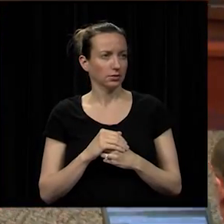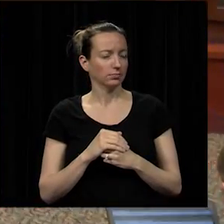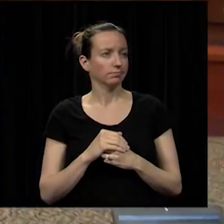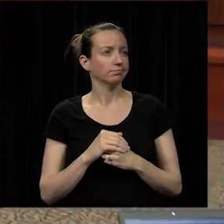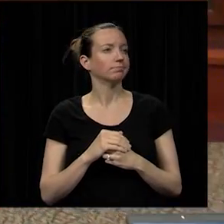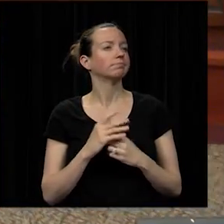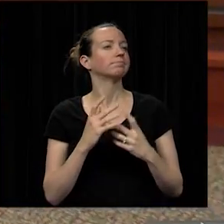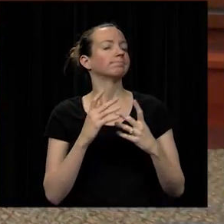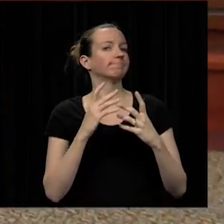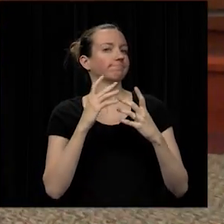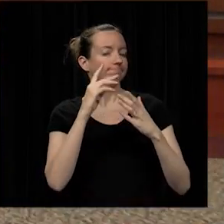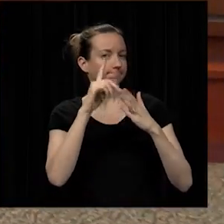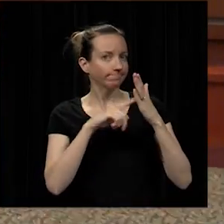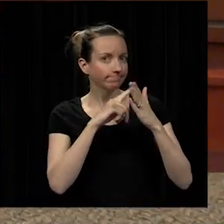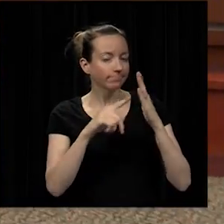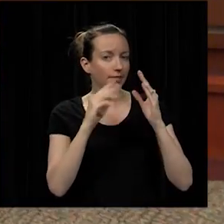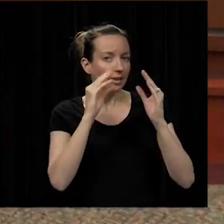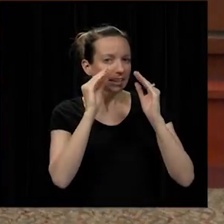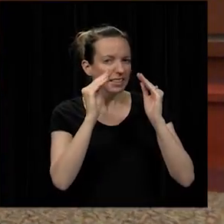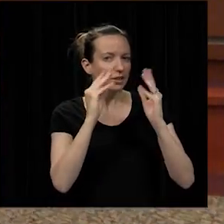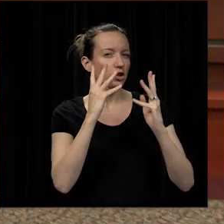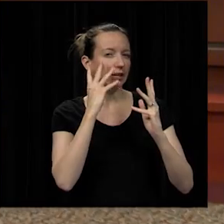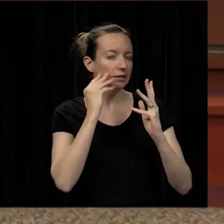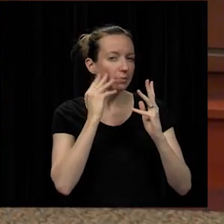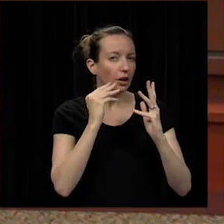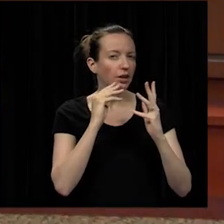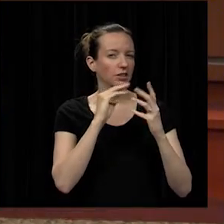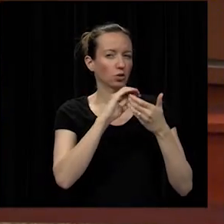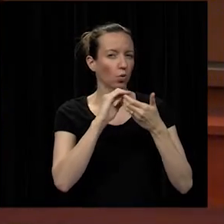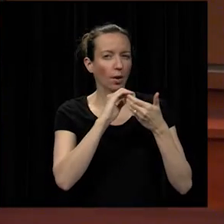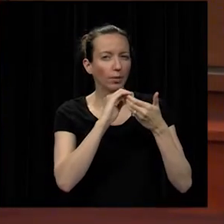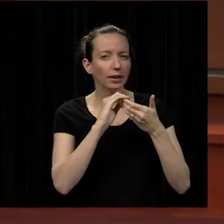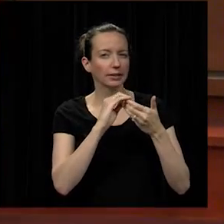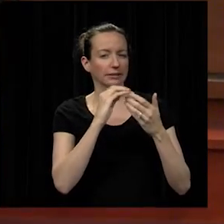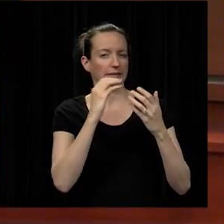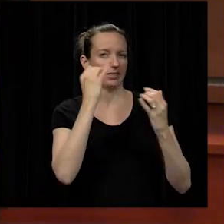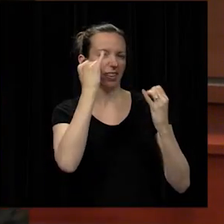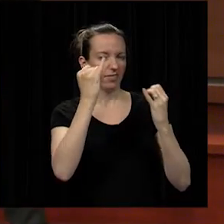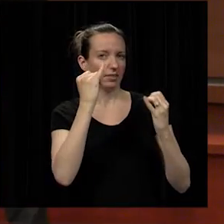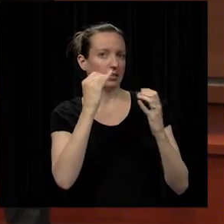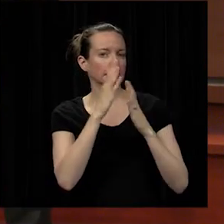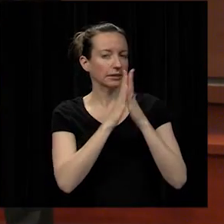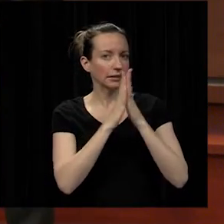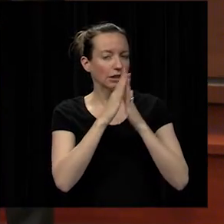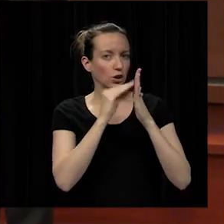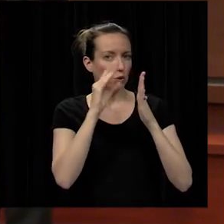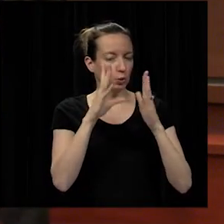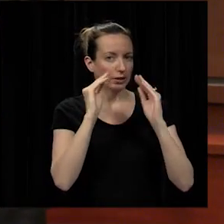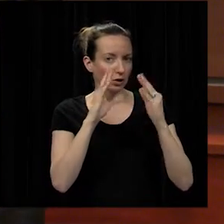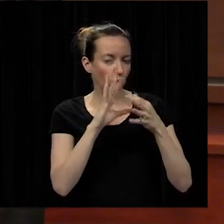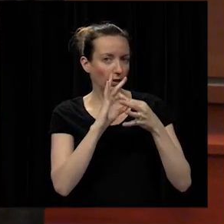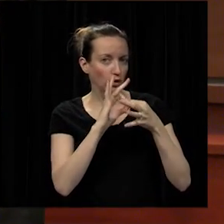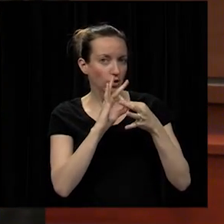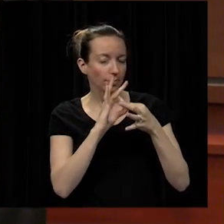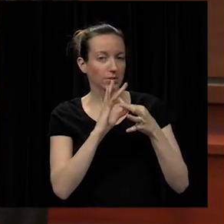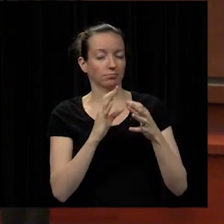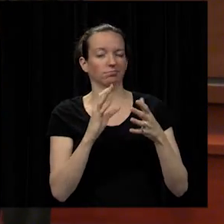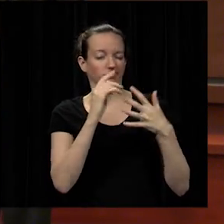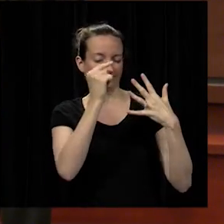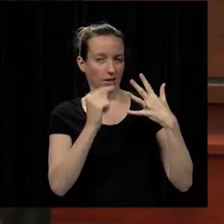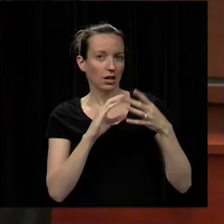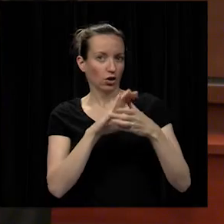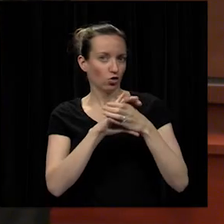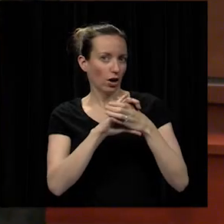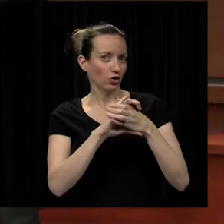teaching ability and experience cooperativeness in school and community inventiveness initiative and student teacher relationships congratulations on both of these outstanding